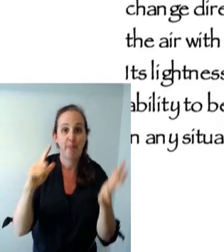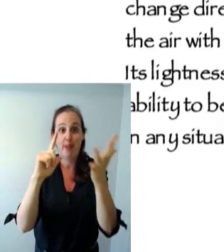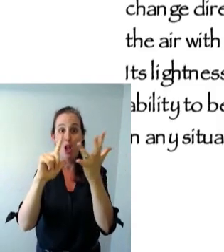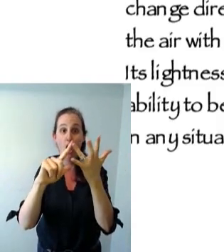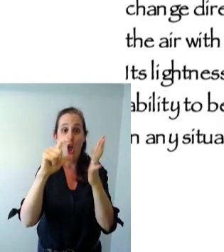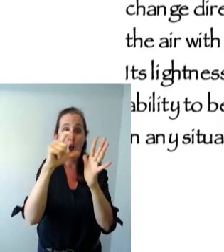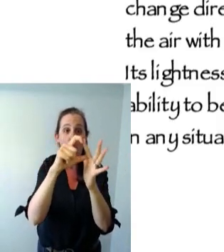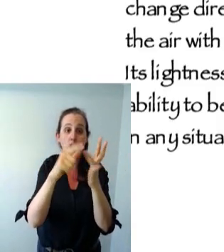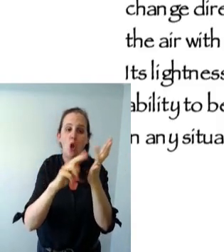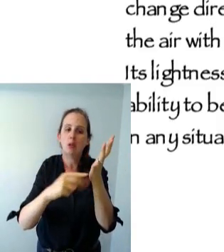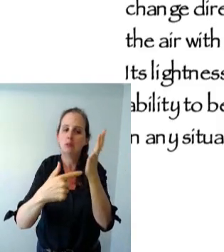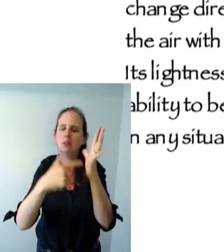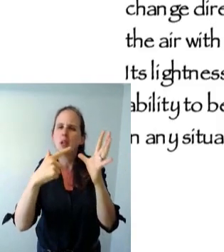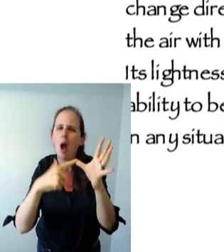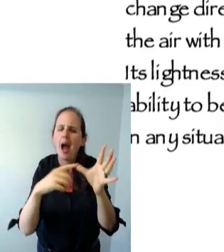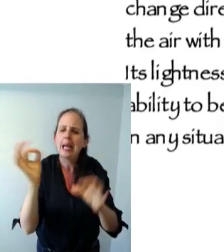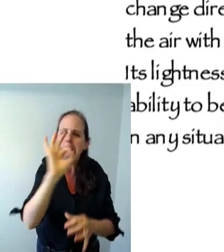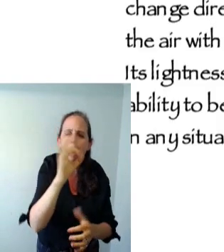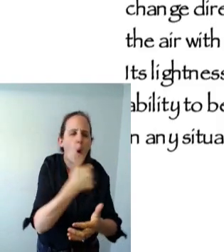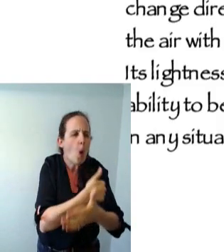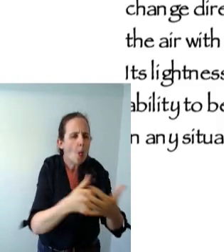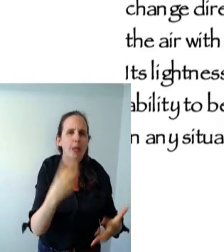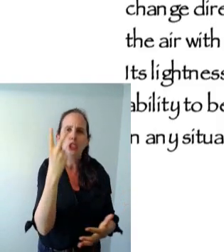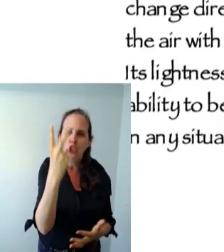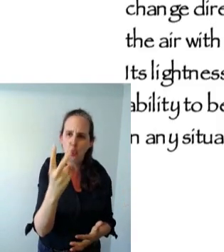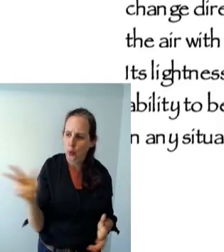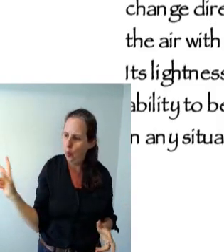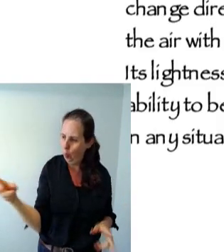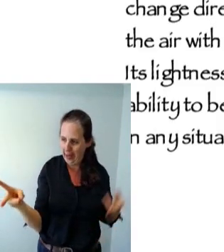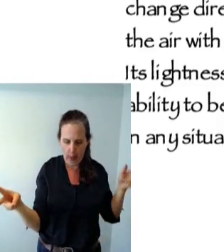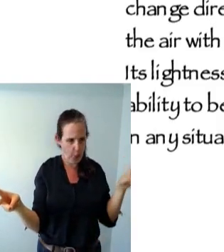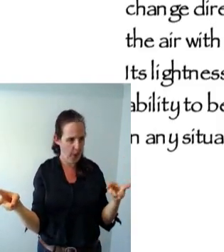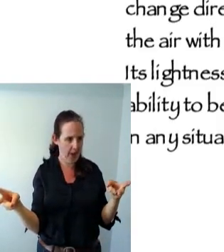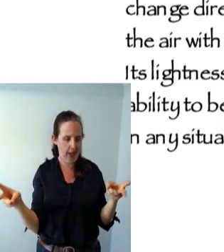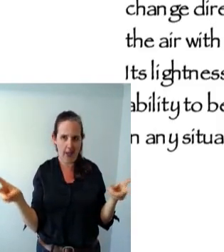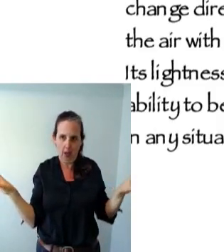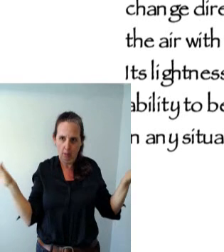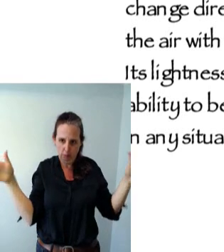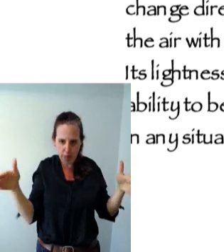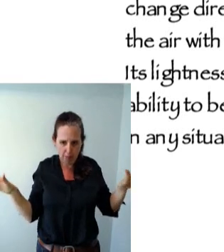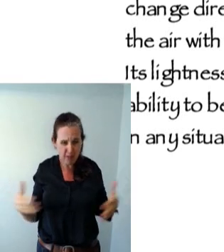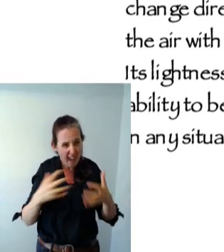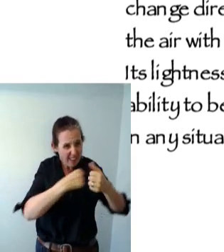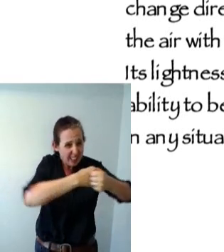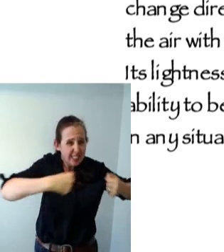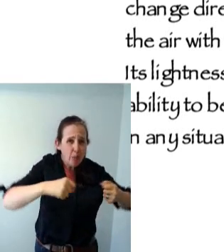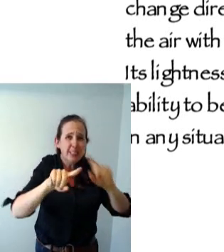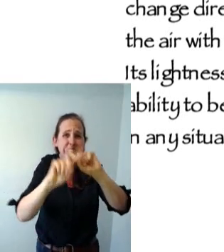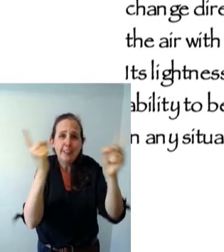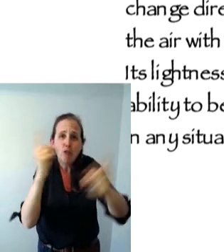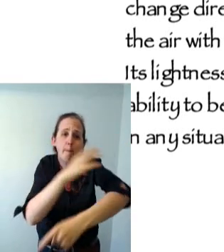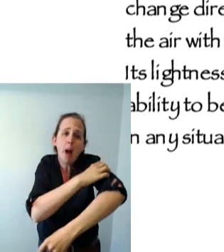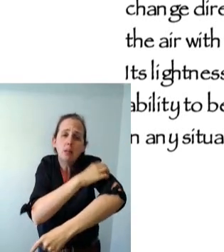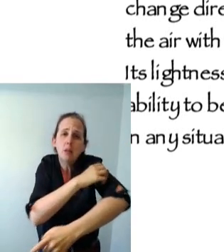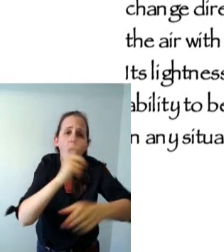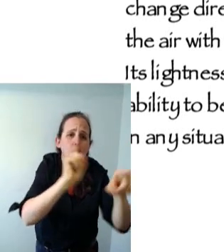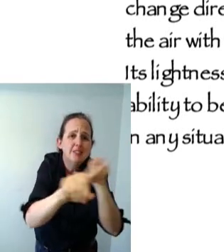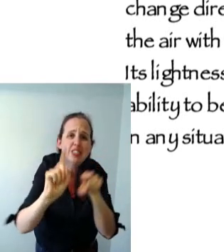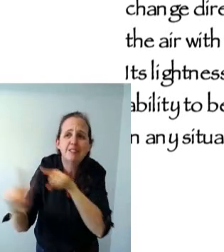two pairs of wings one behind the other each of their four wings is controlled by separate muscles giving them incredible